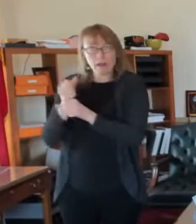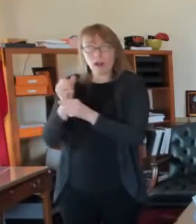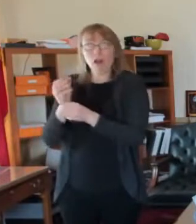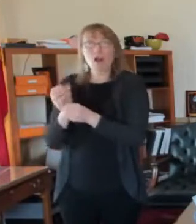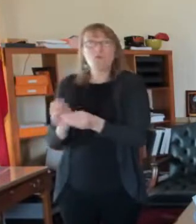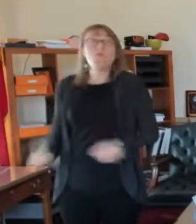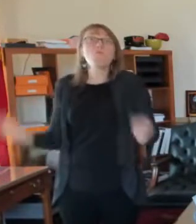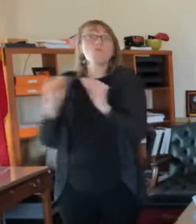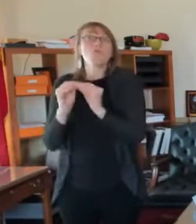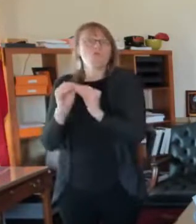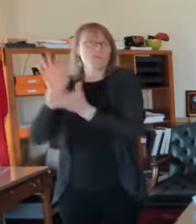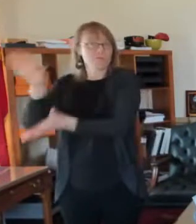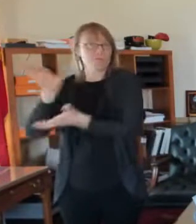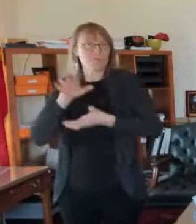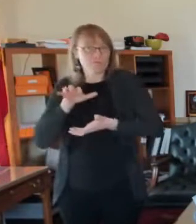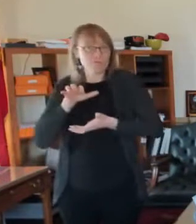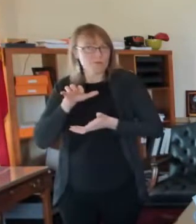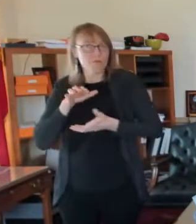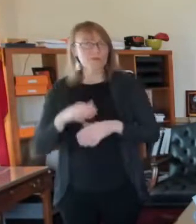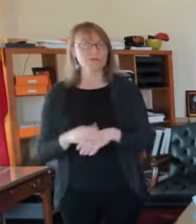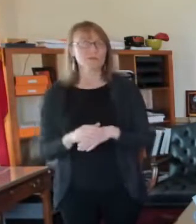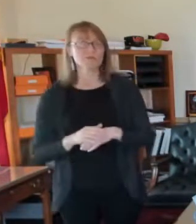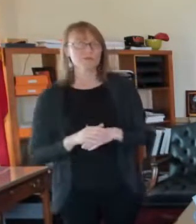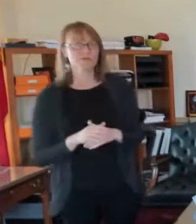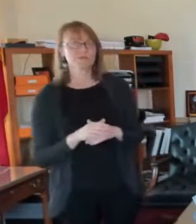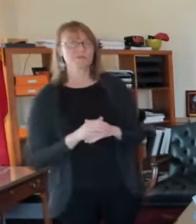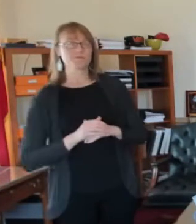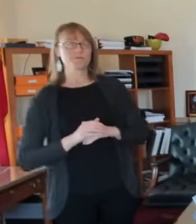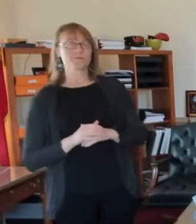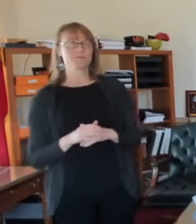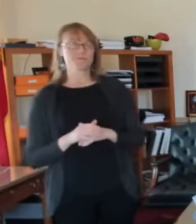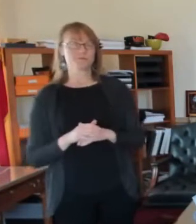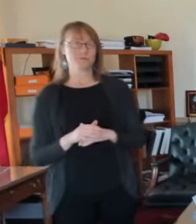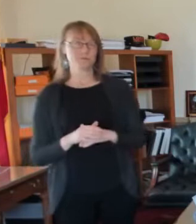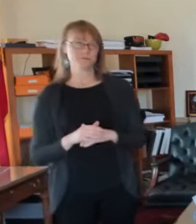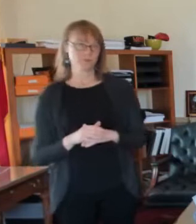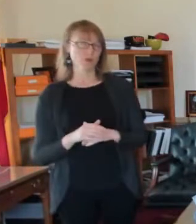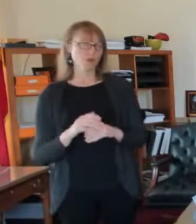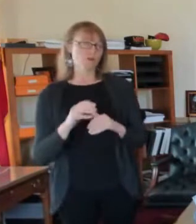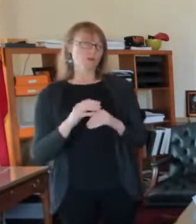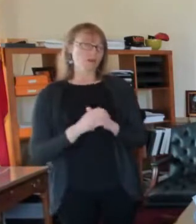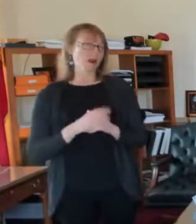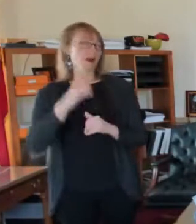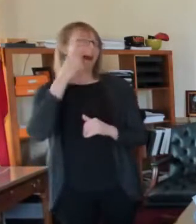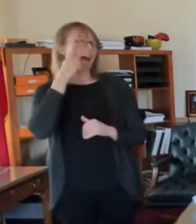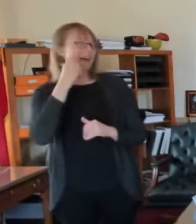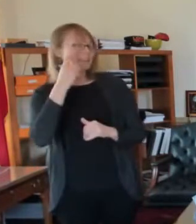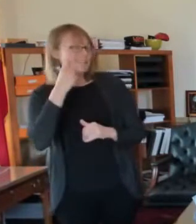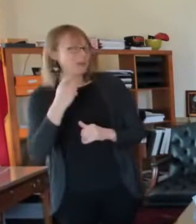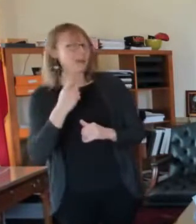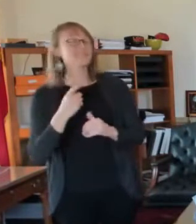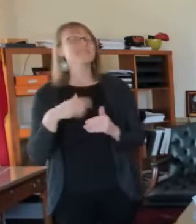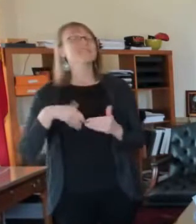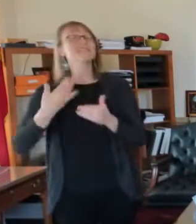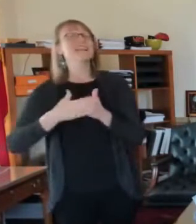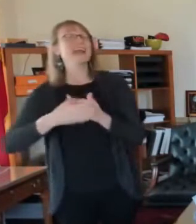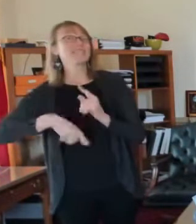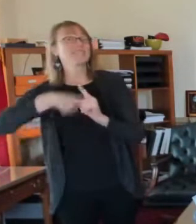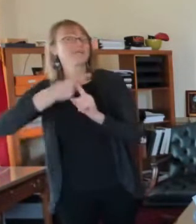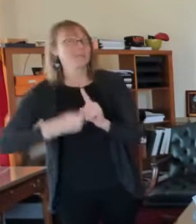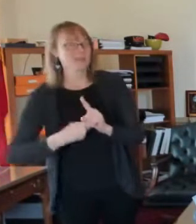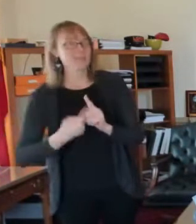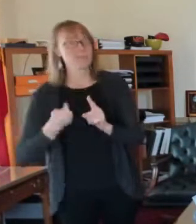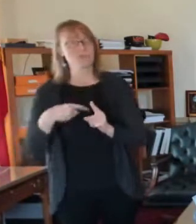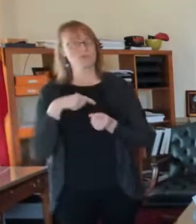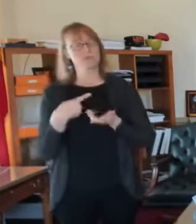think, you know, we're, when we're talking about this a month from now, um, there'll be a much better supply